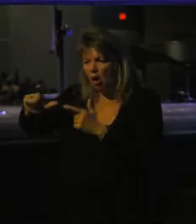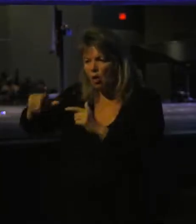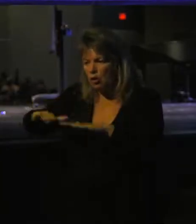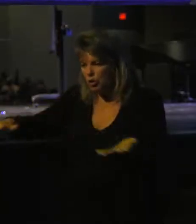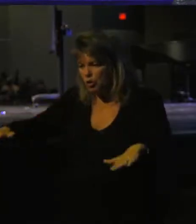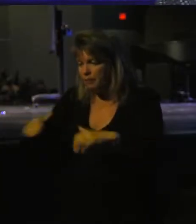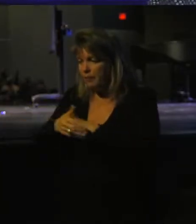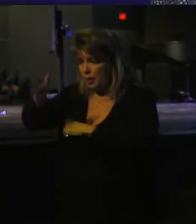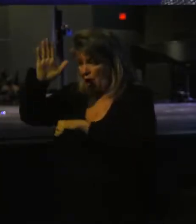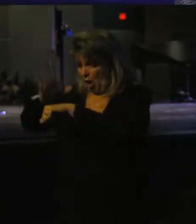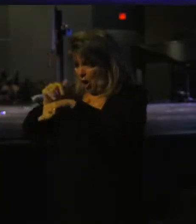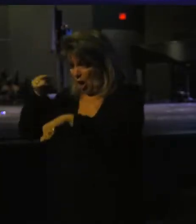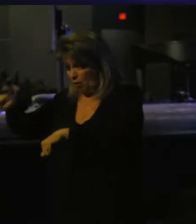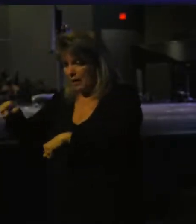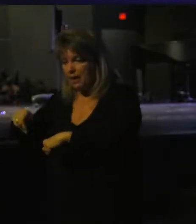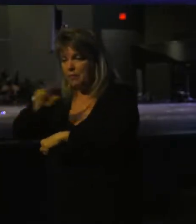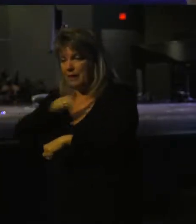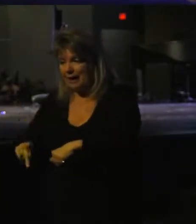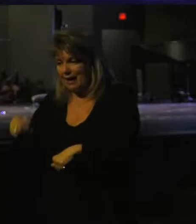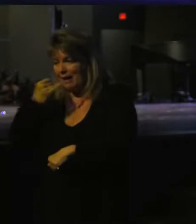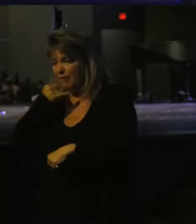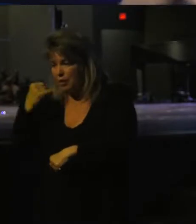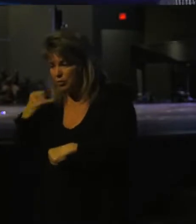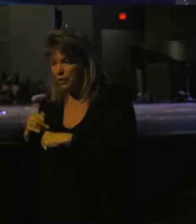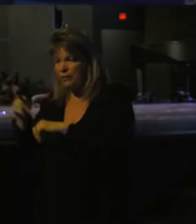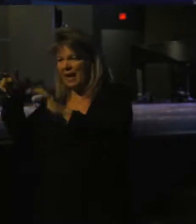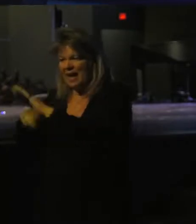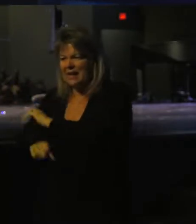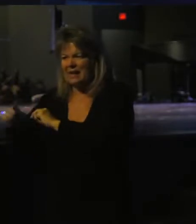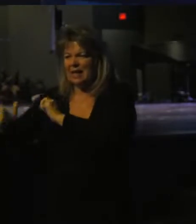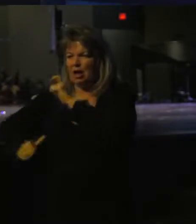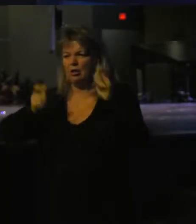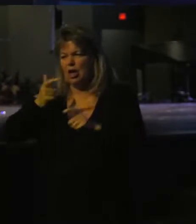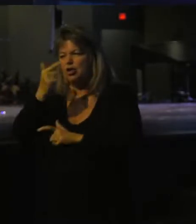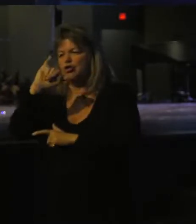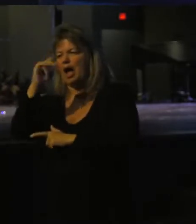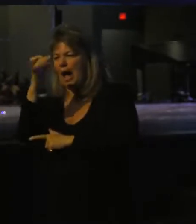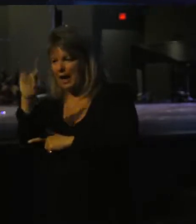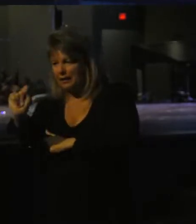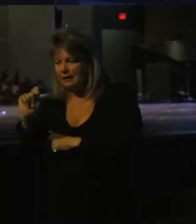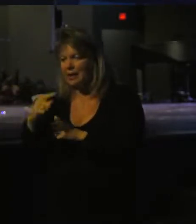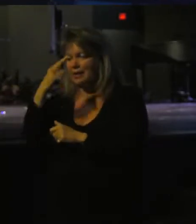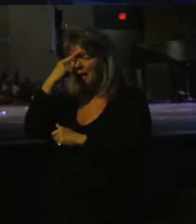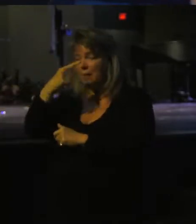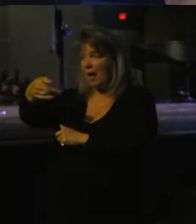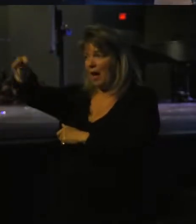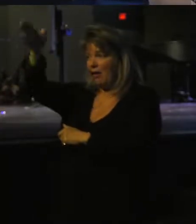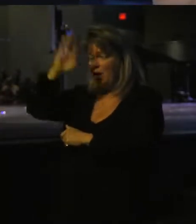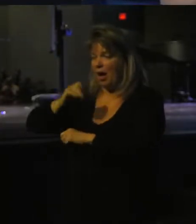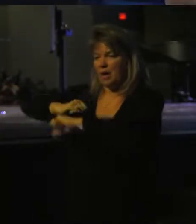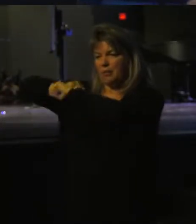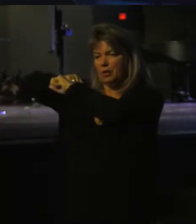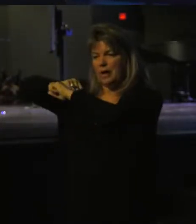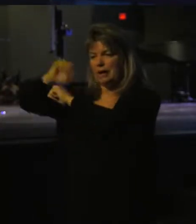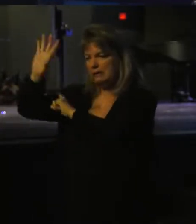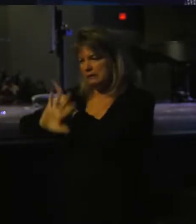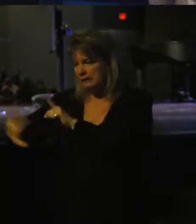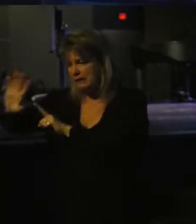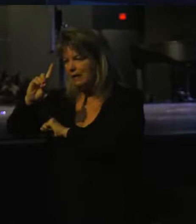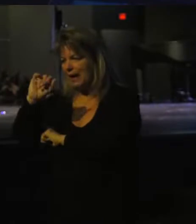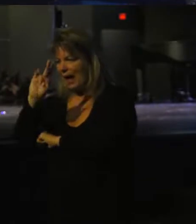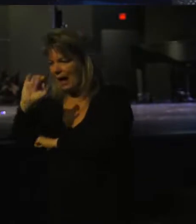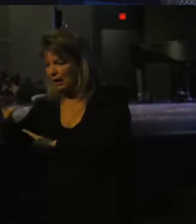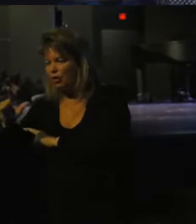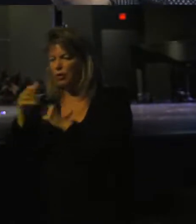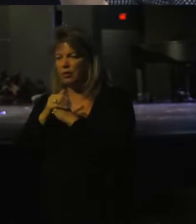And God called him to be the king of Israel and to kill a giant. Think about God protecting Daniel in the lion's